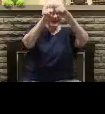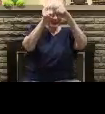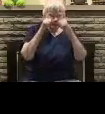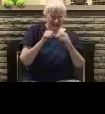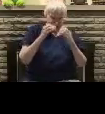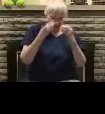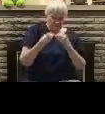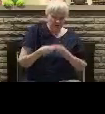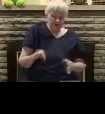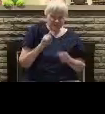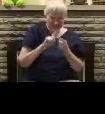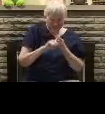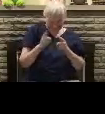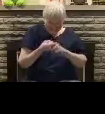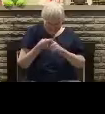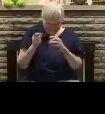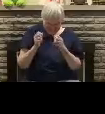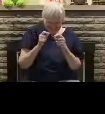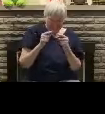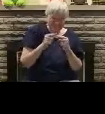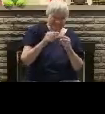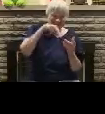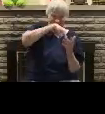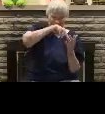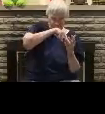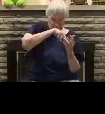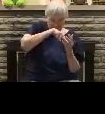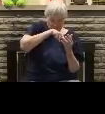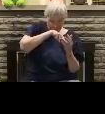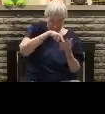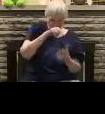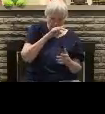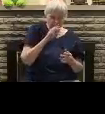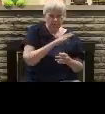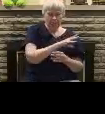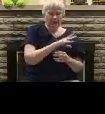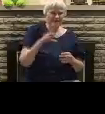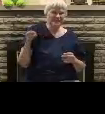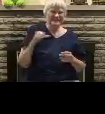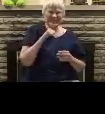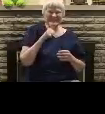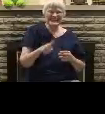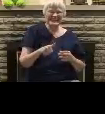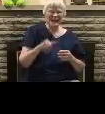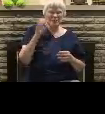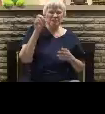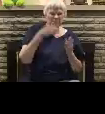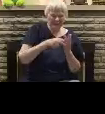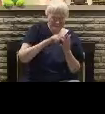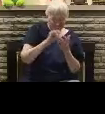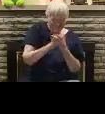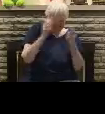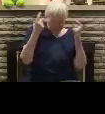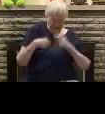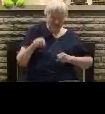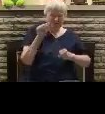willing to take loss To lose a job, lose friends, lose whatever it is To take a stand And